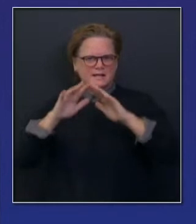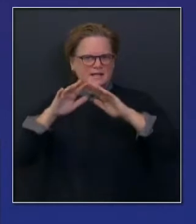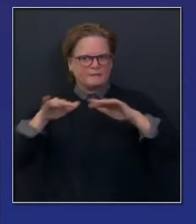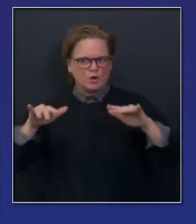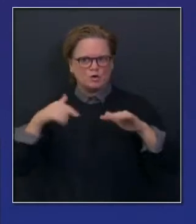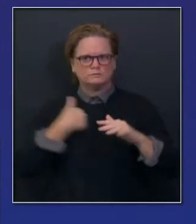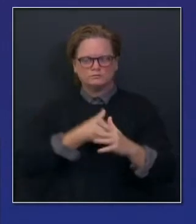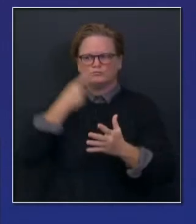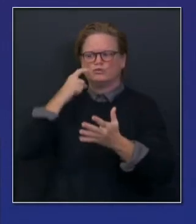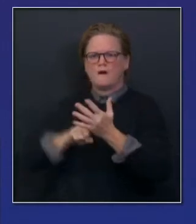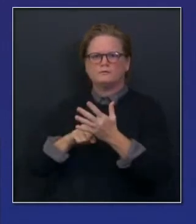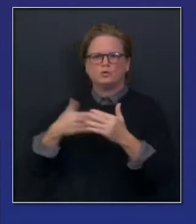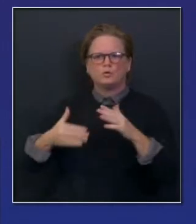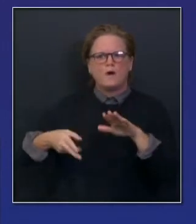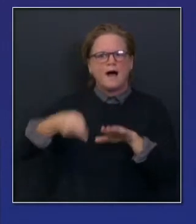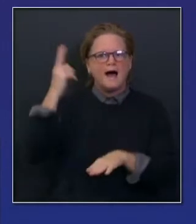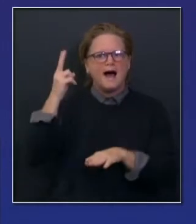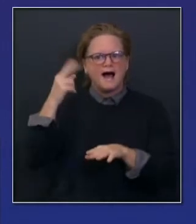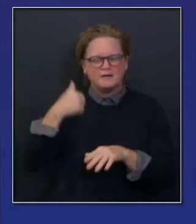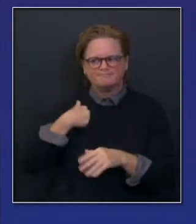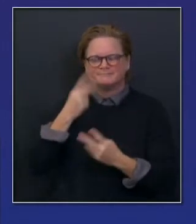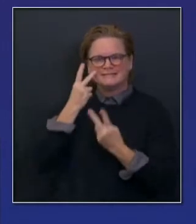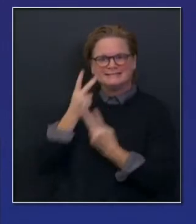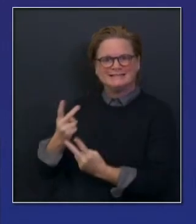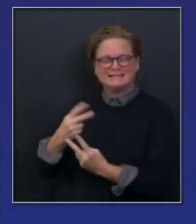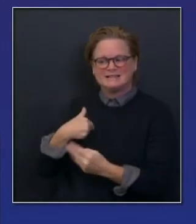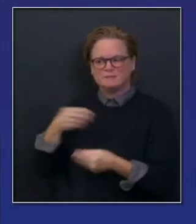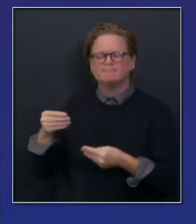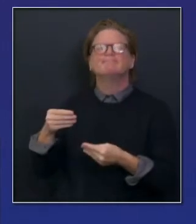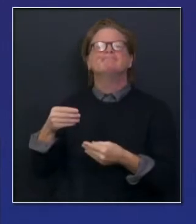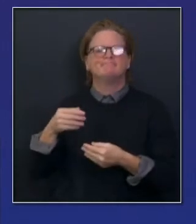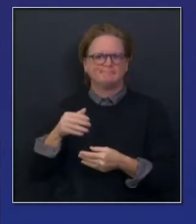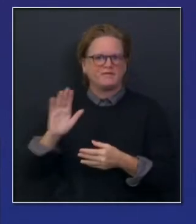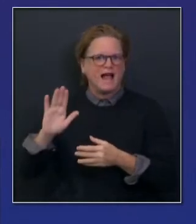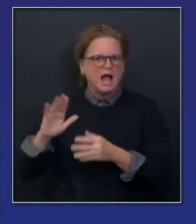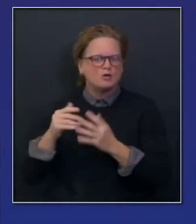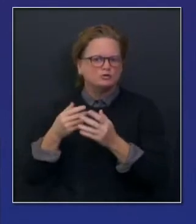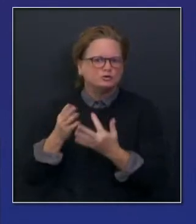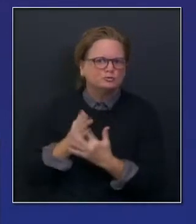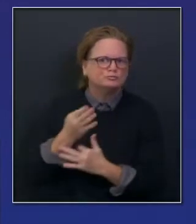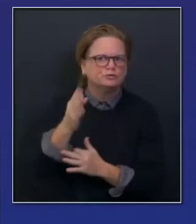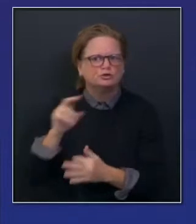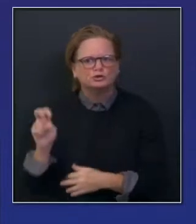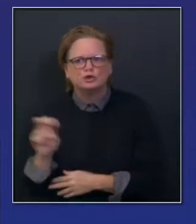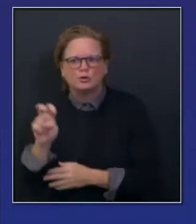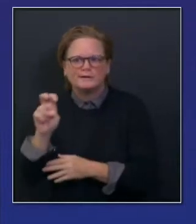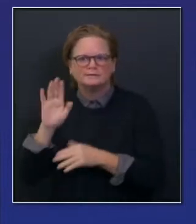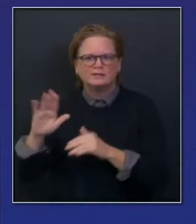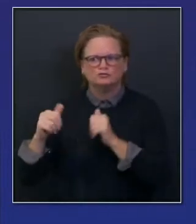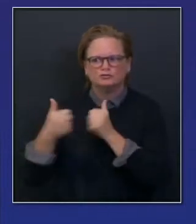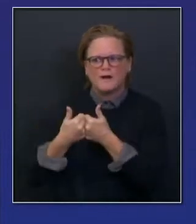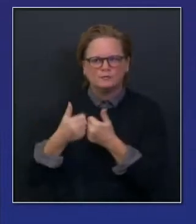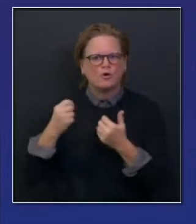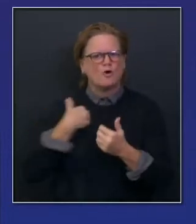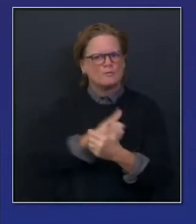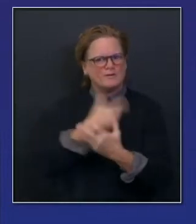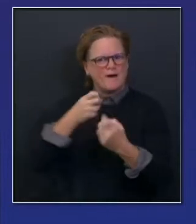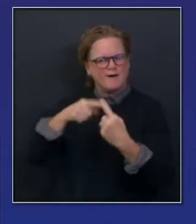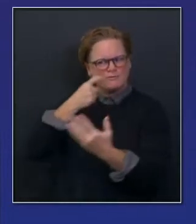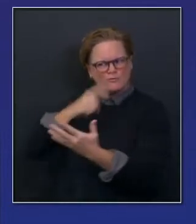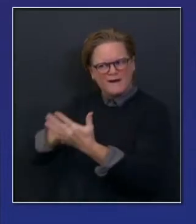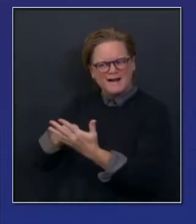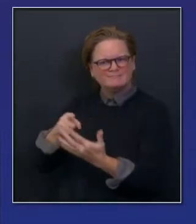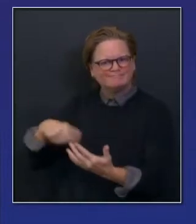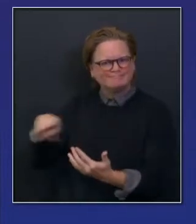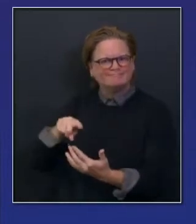experience we had there during very challenging and difficult times as it relates to working on that census in this COVID and